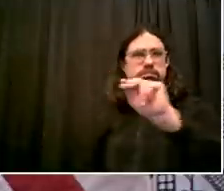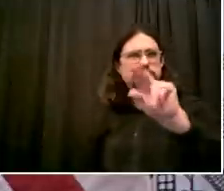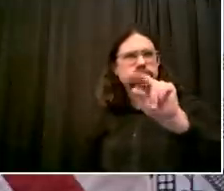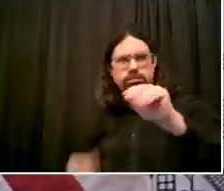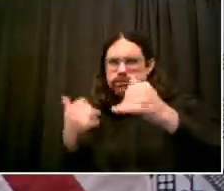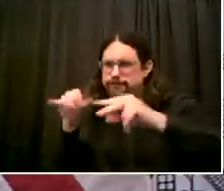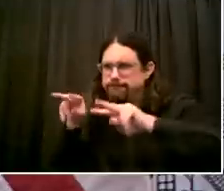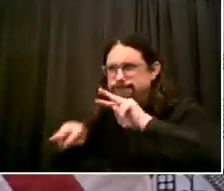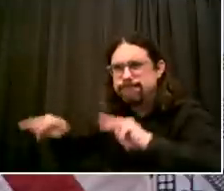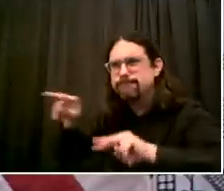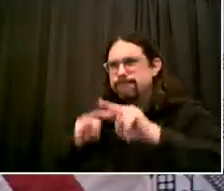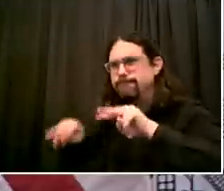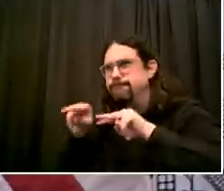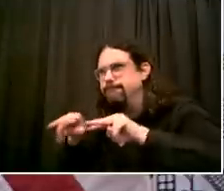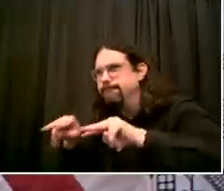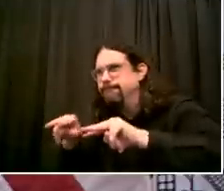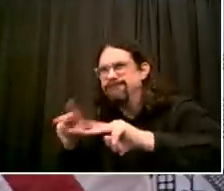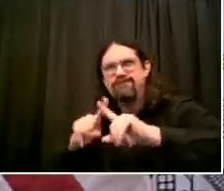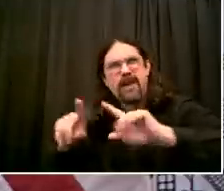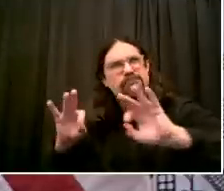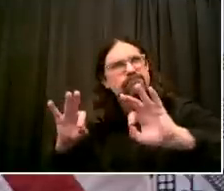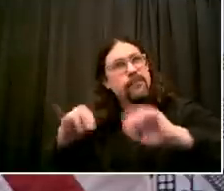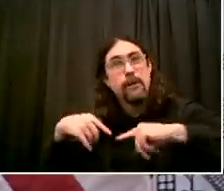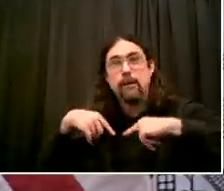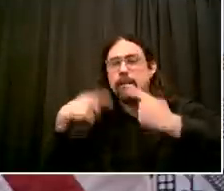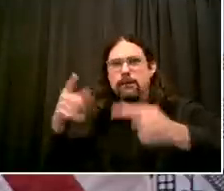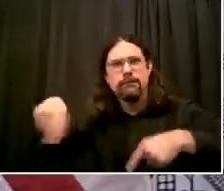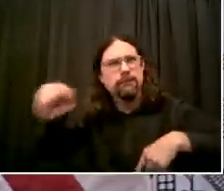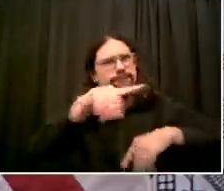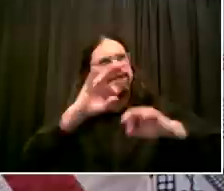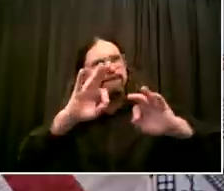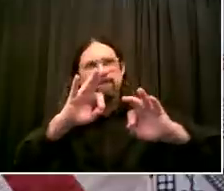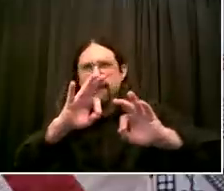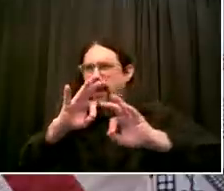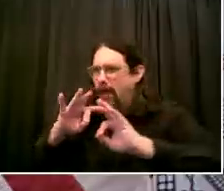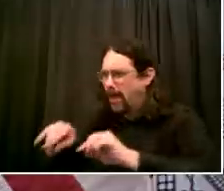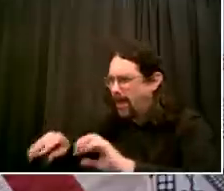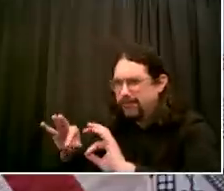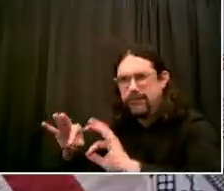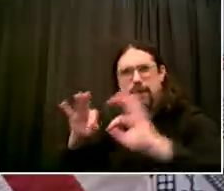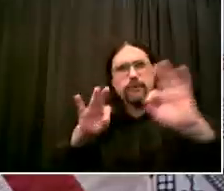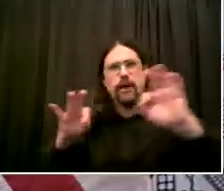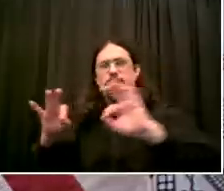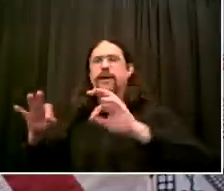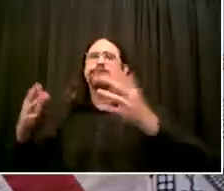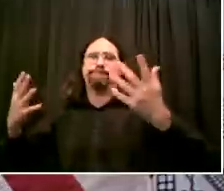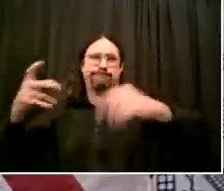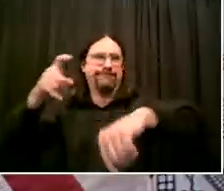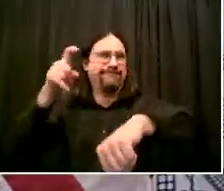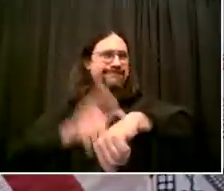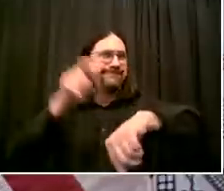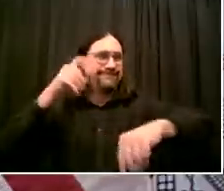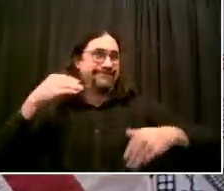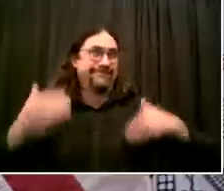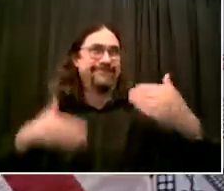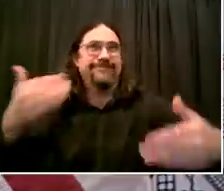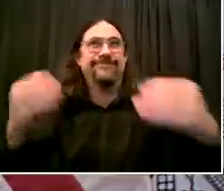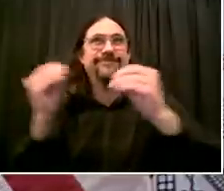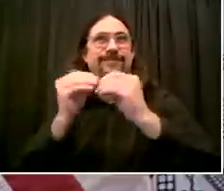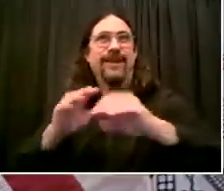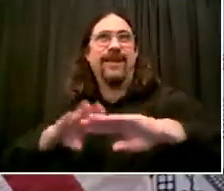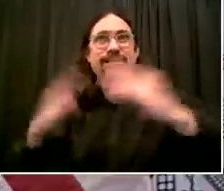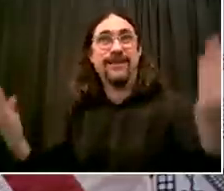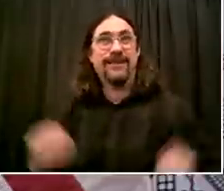everyone getting ready for phase two, get on your mark, get set, because here we go on Monday. We'll be ready to take a big step